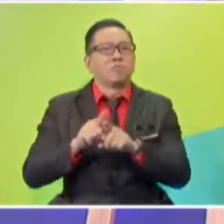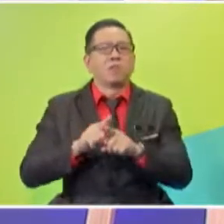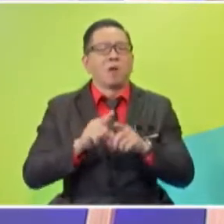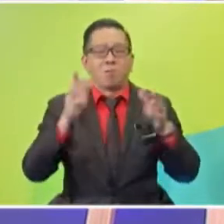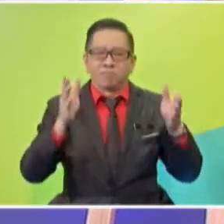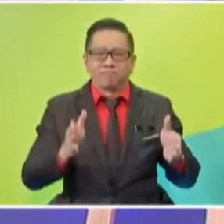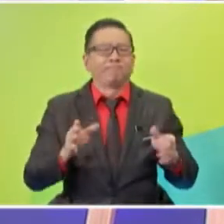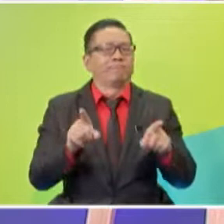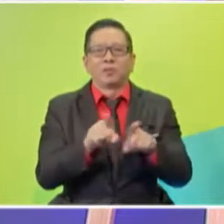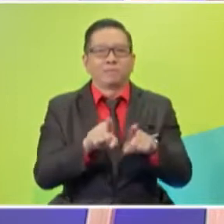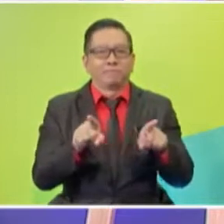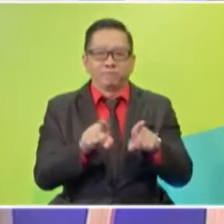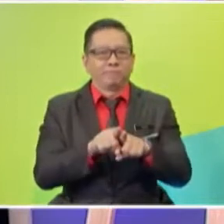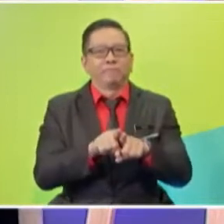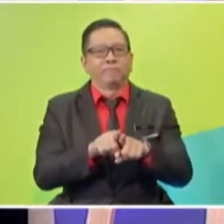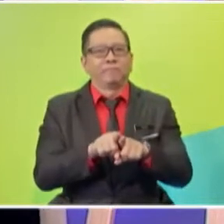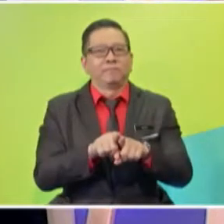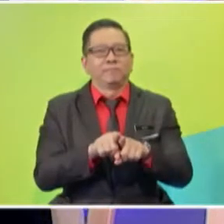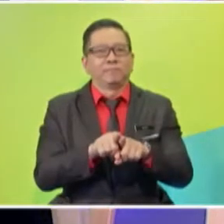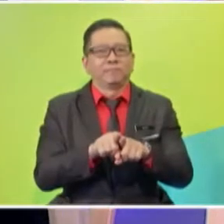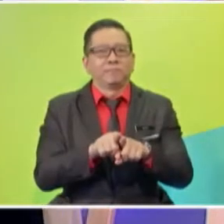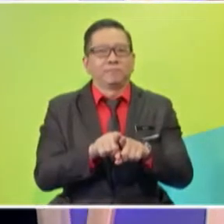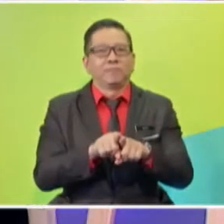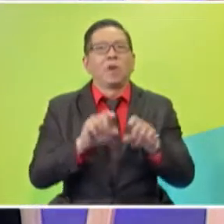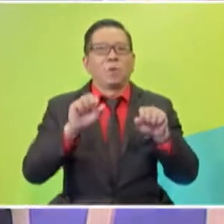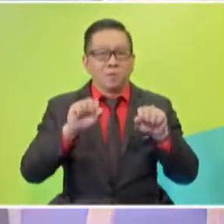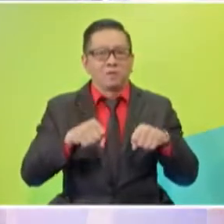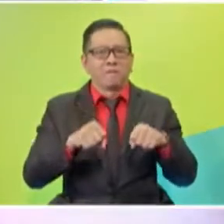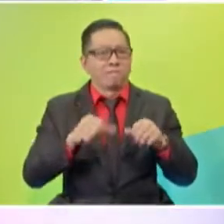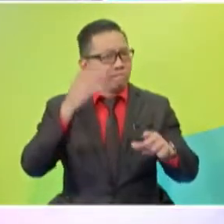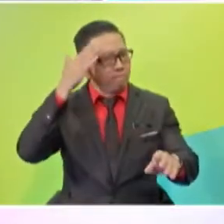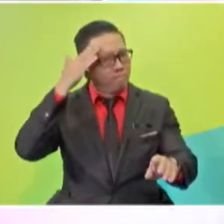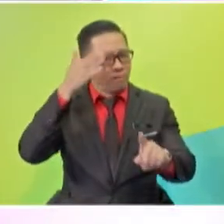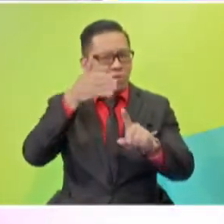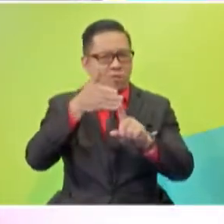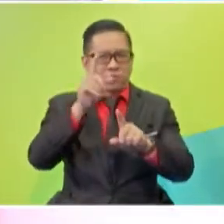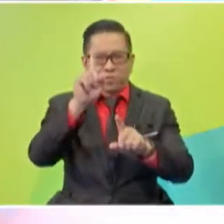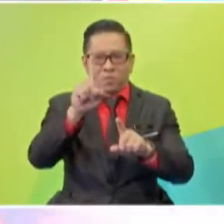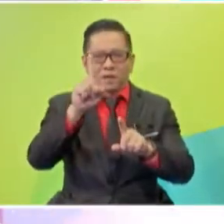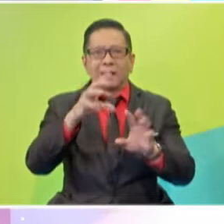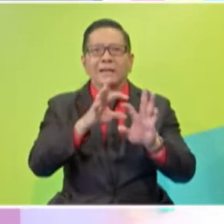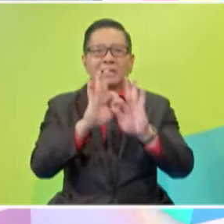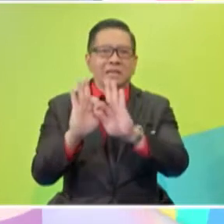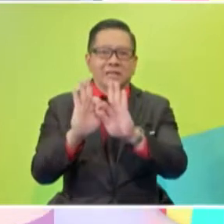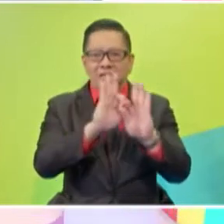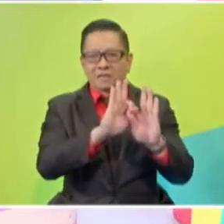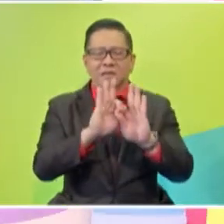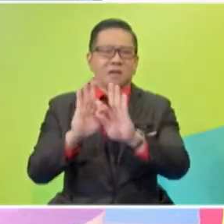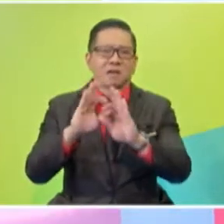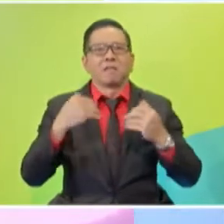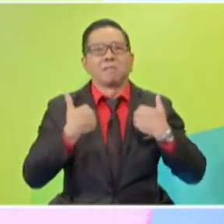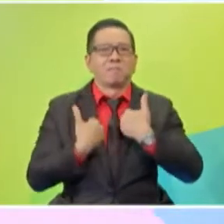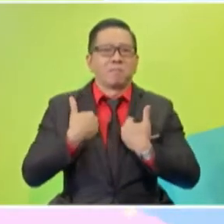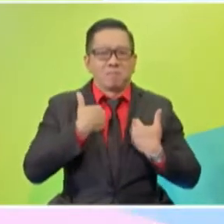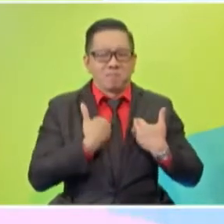human being also living things here. So, by this, we can focus in one. We call it interaction among animals. So,